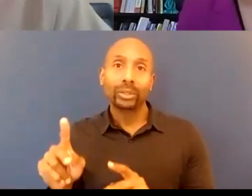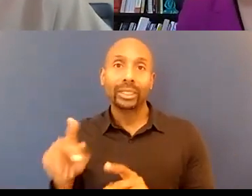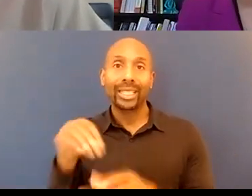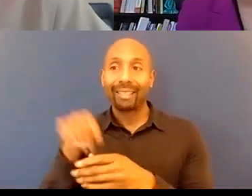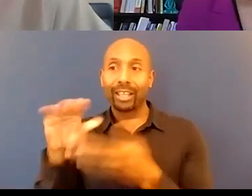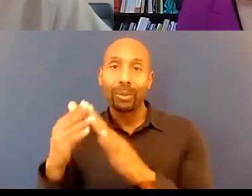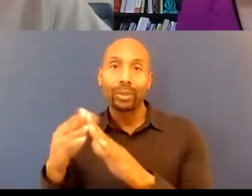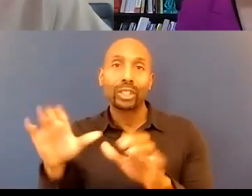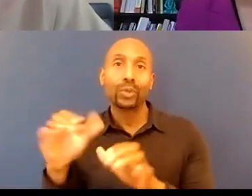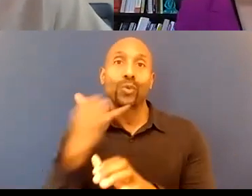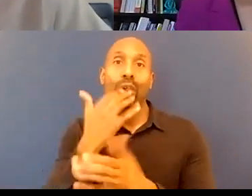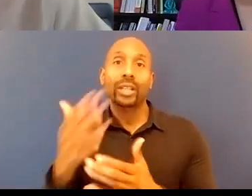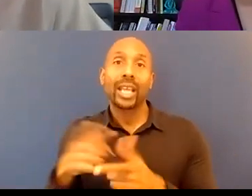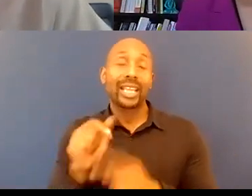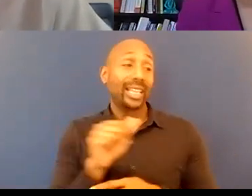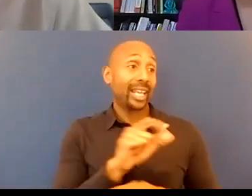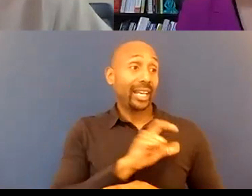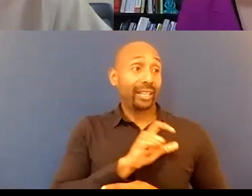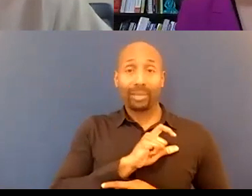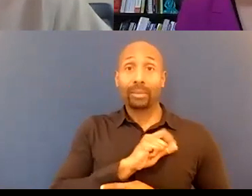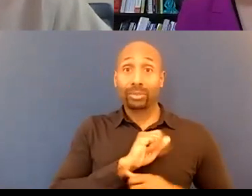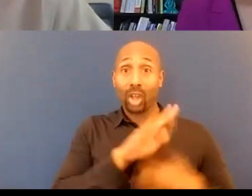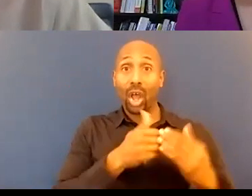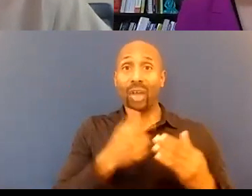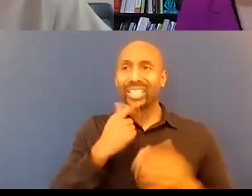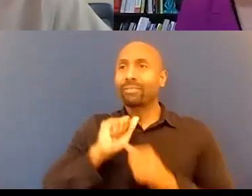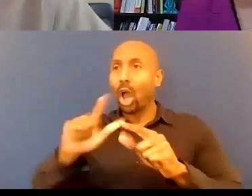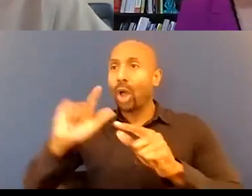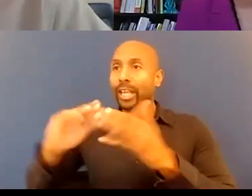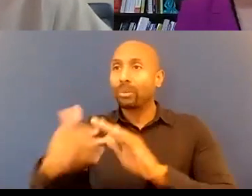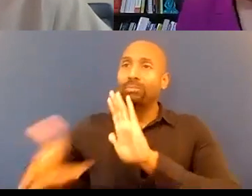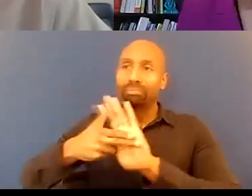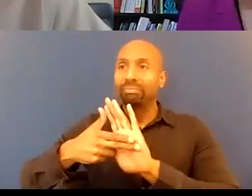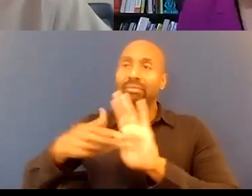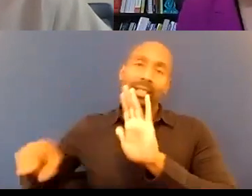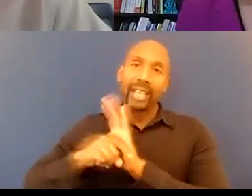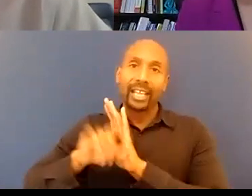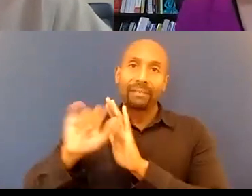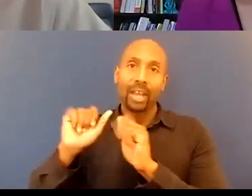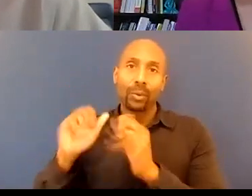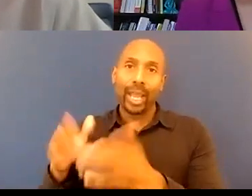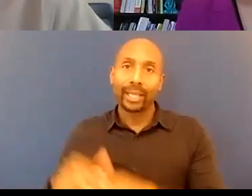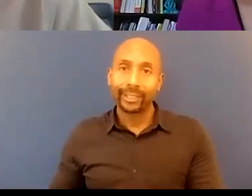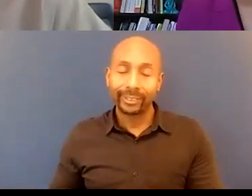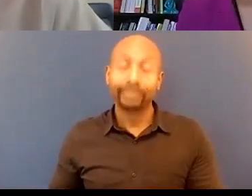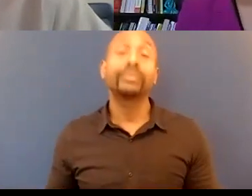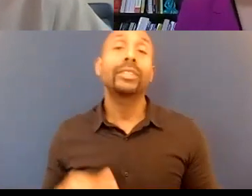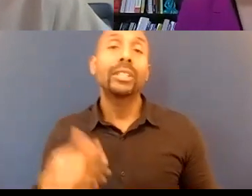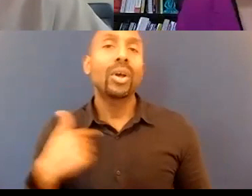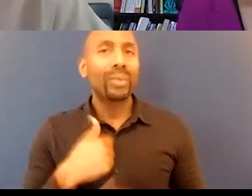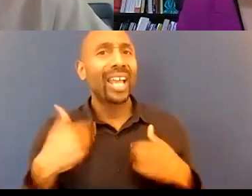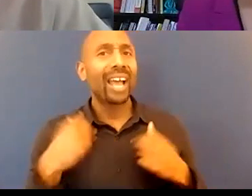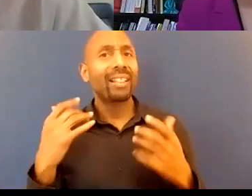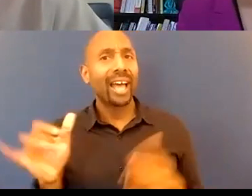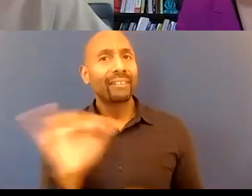that's where it starts we you know i think was said earlier we have so many similarities on where we want to be um that we're going to have to be able to